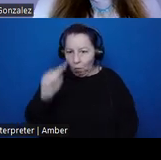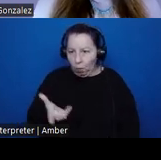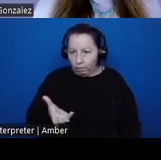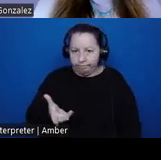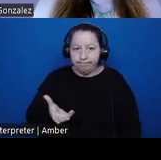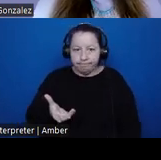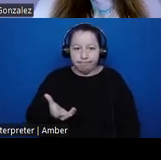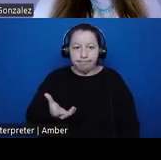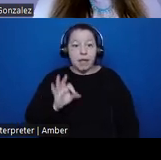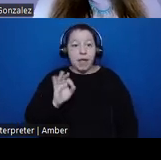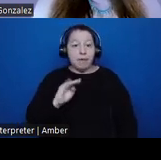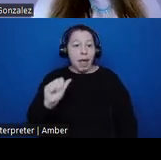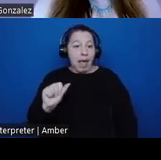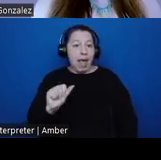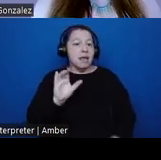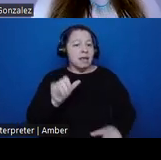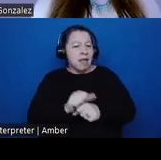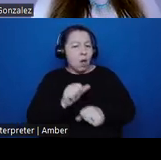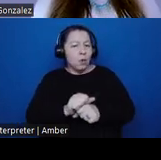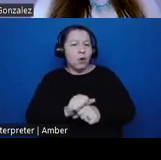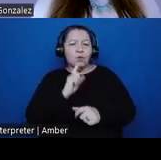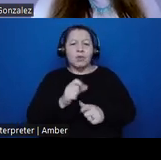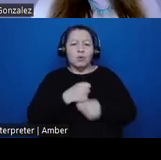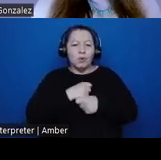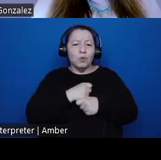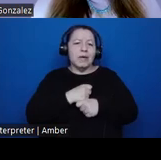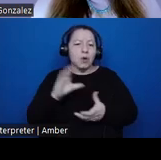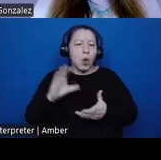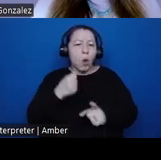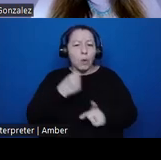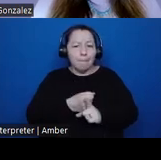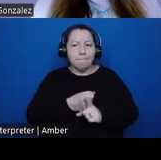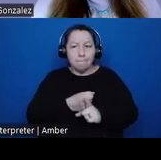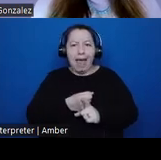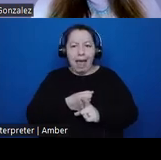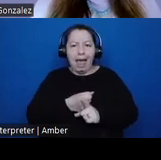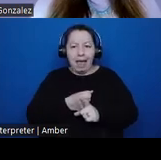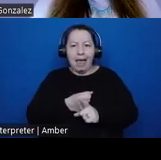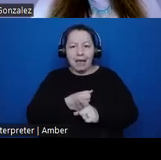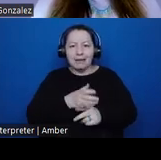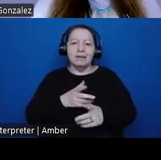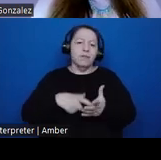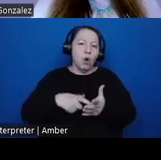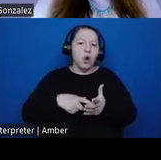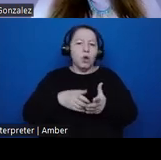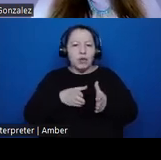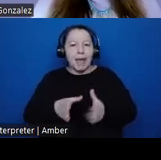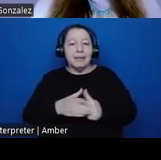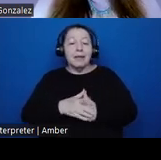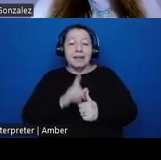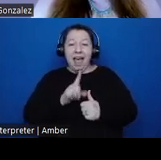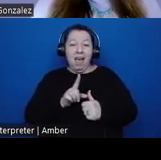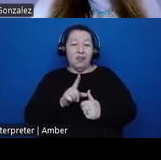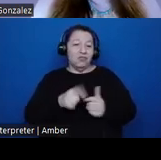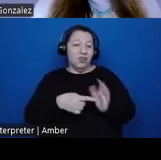Now FMIA's work to create a low impact archaeological methodology, in fact, demonstrates how integrating community concerns and